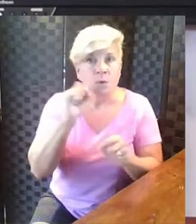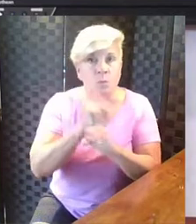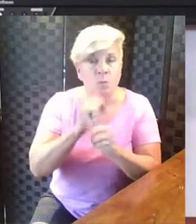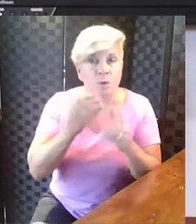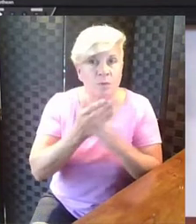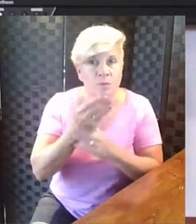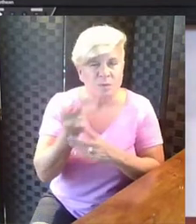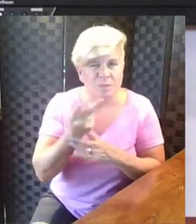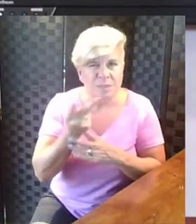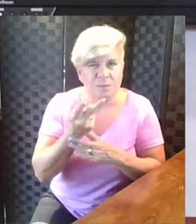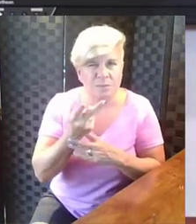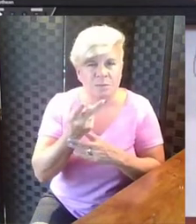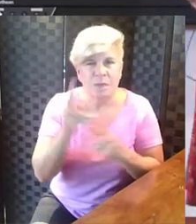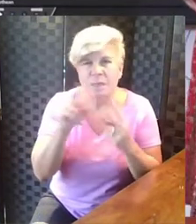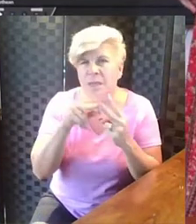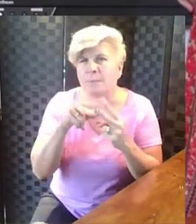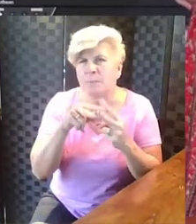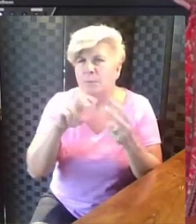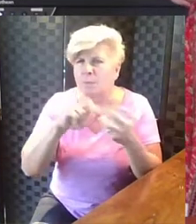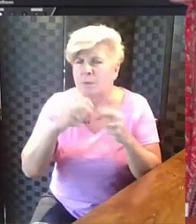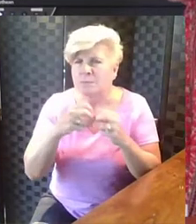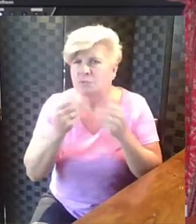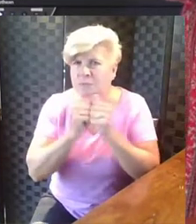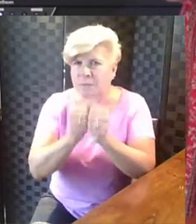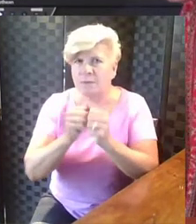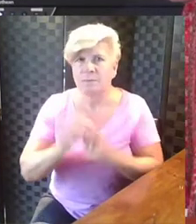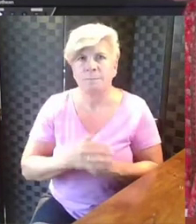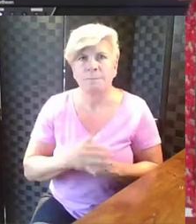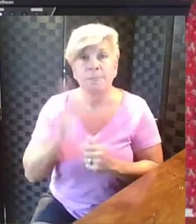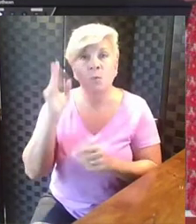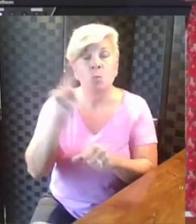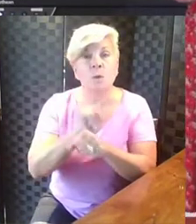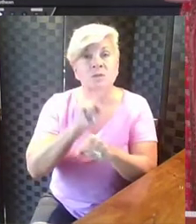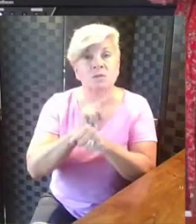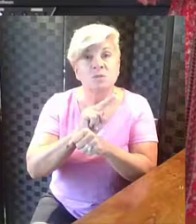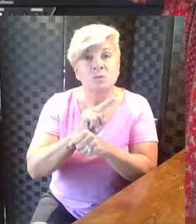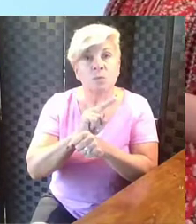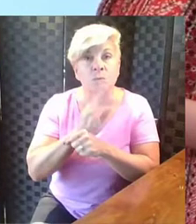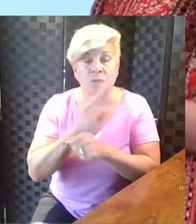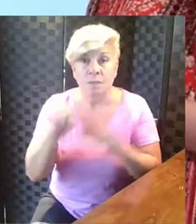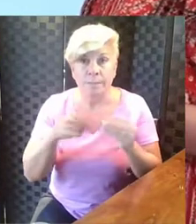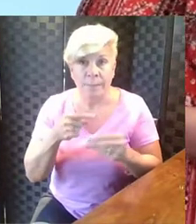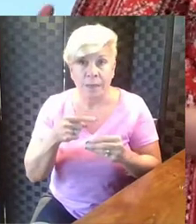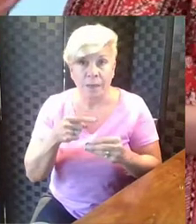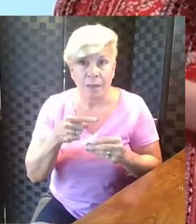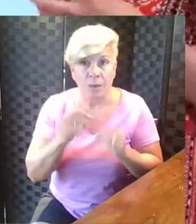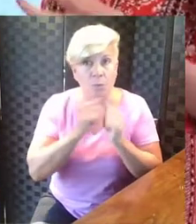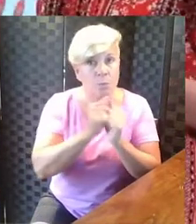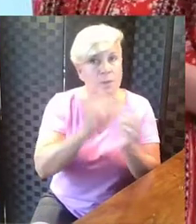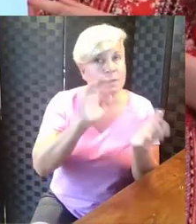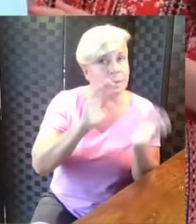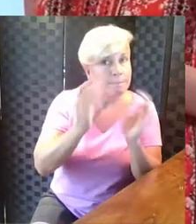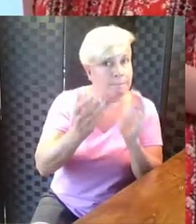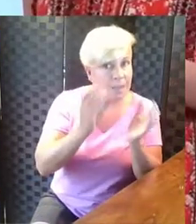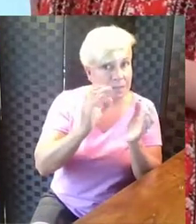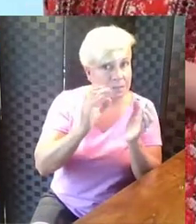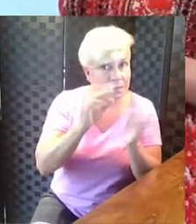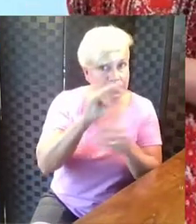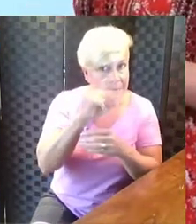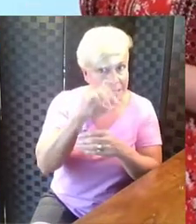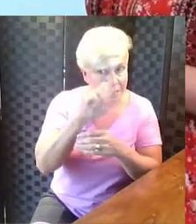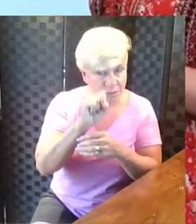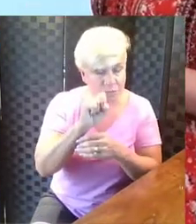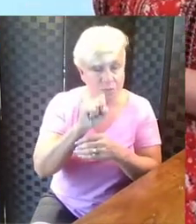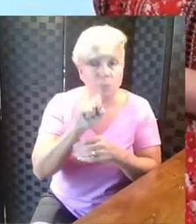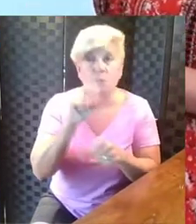work through a couple of these problems together today. And we're going to use what we talked about with comparison models.